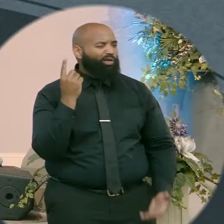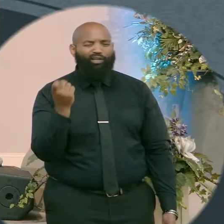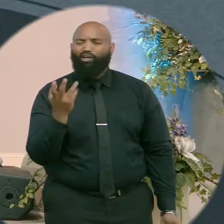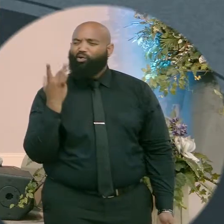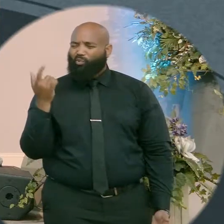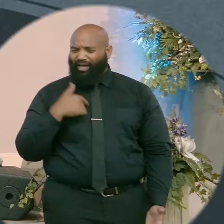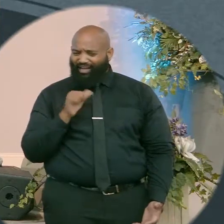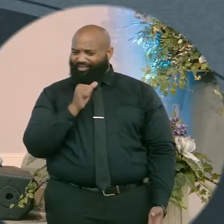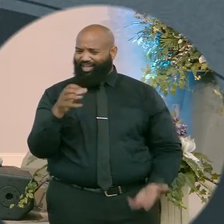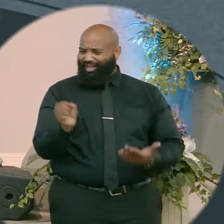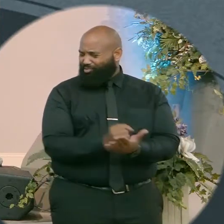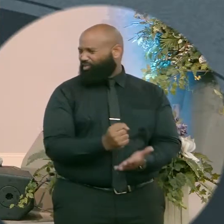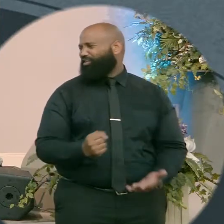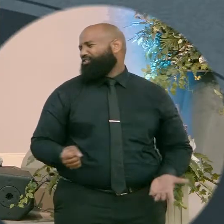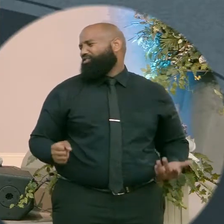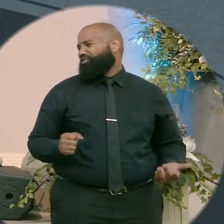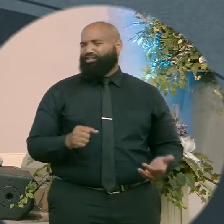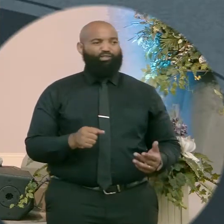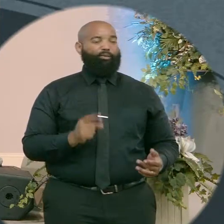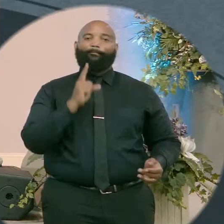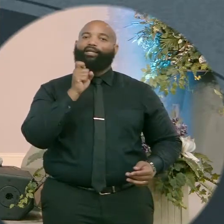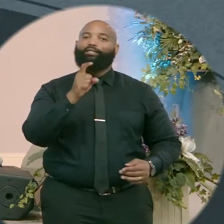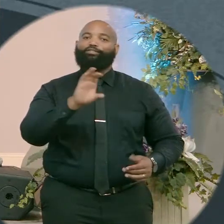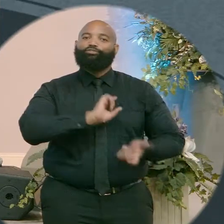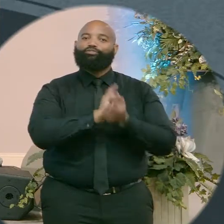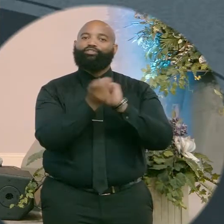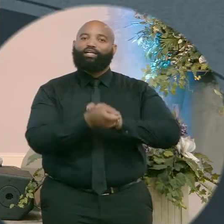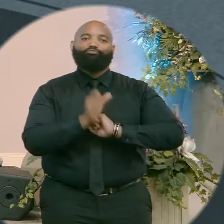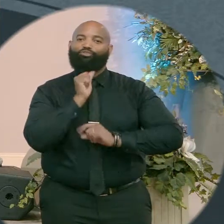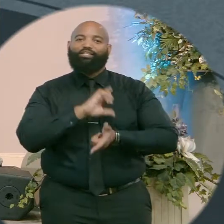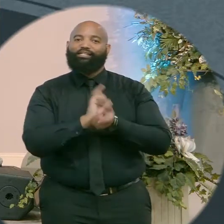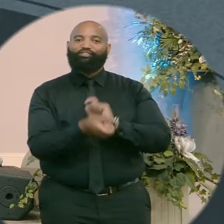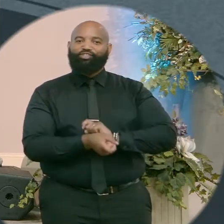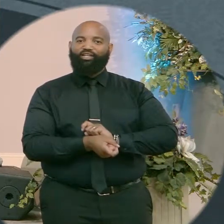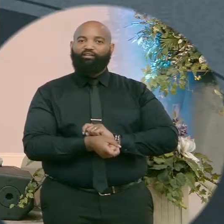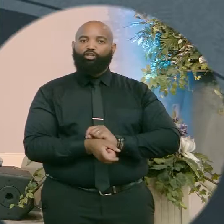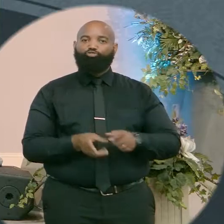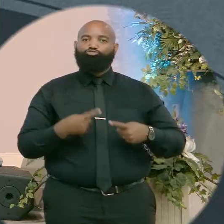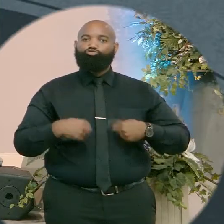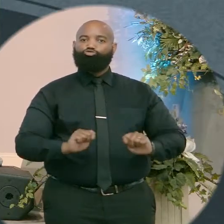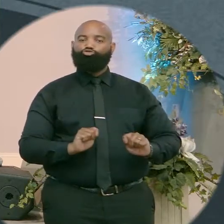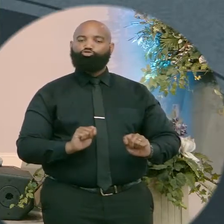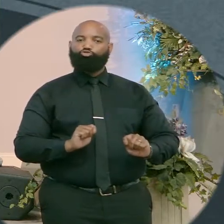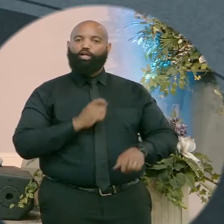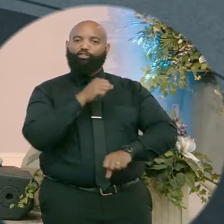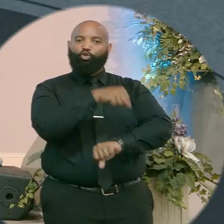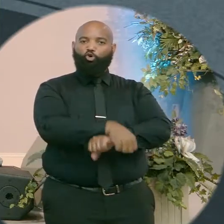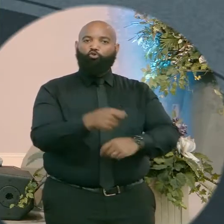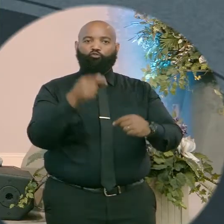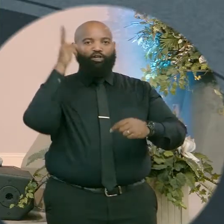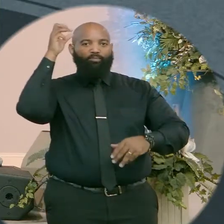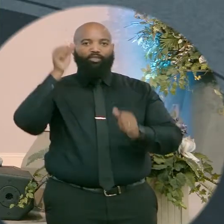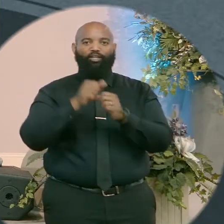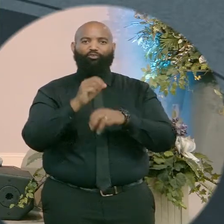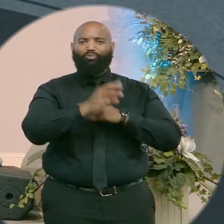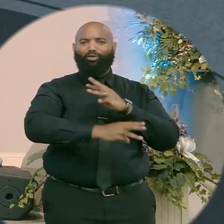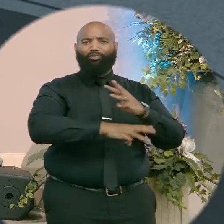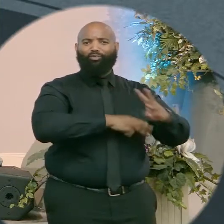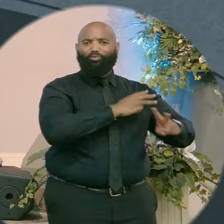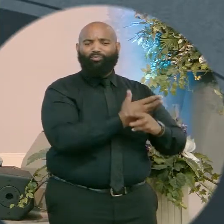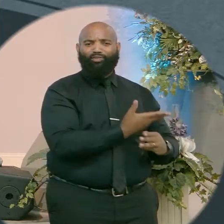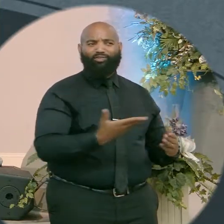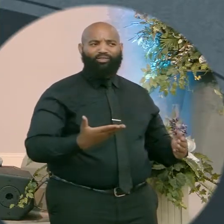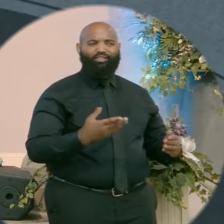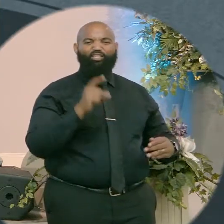You can't wear your worldly clothes to do warfare with the enemy. If you can't use worldly weapons, you know you